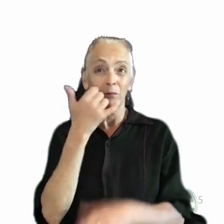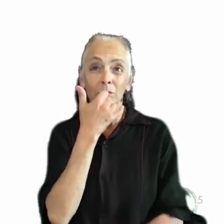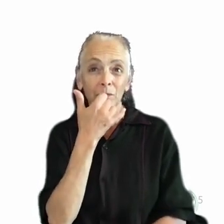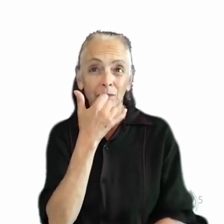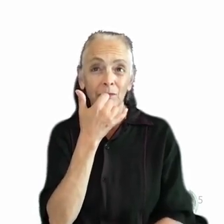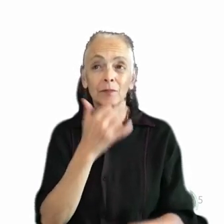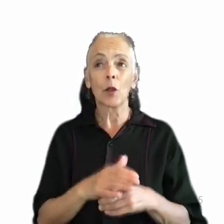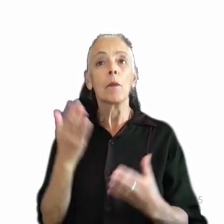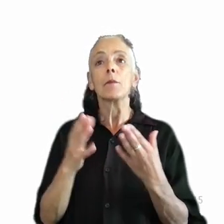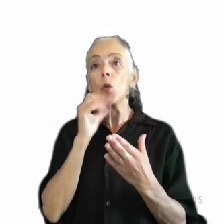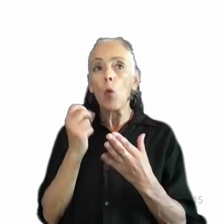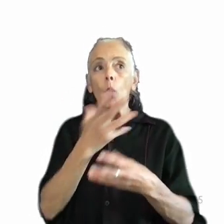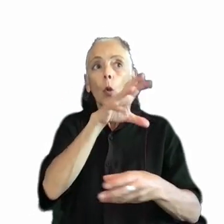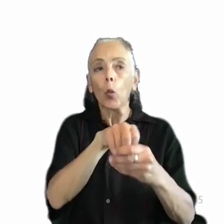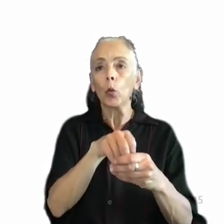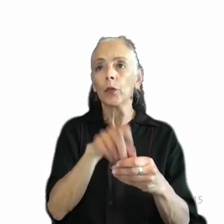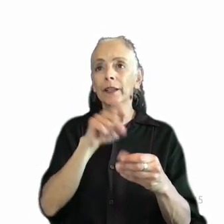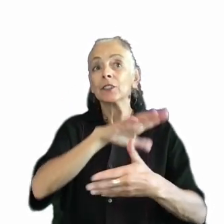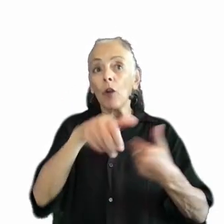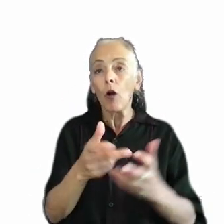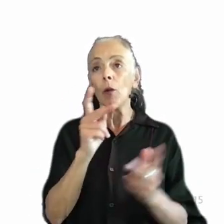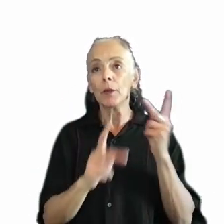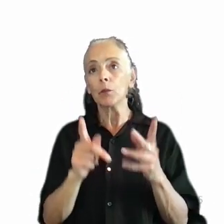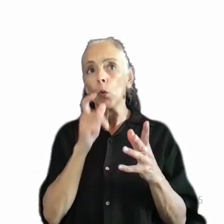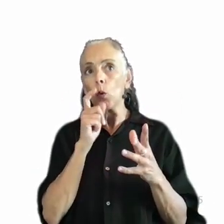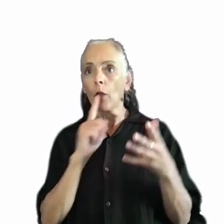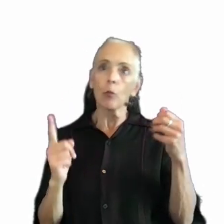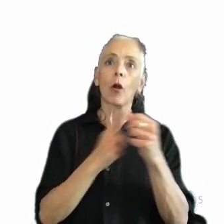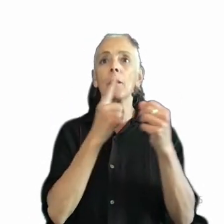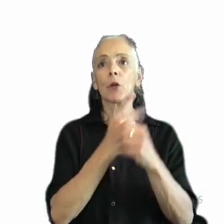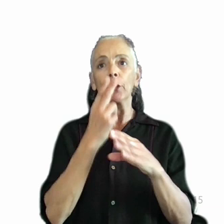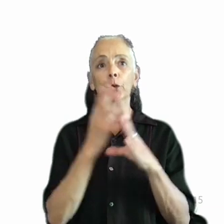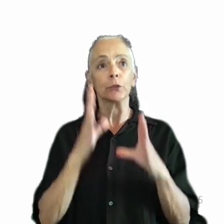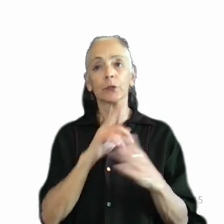won't capture the needs of the population who actually end up being the primary users of a feature.